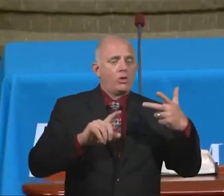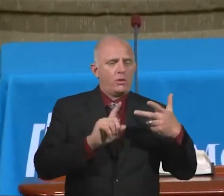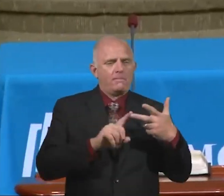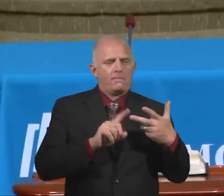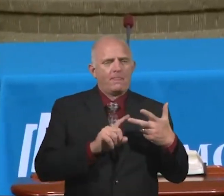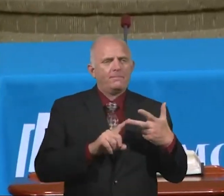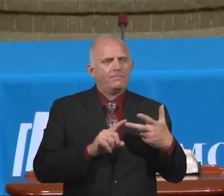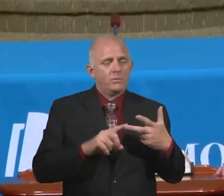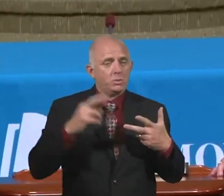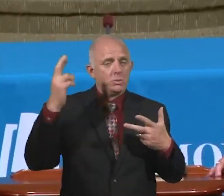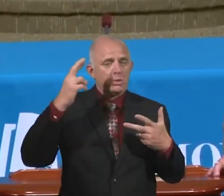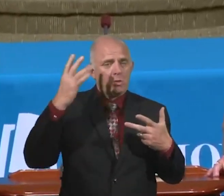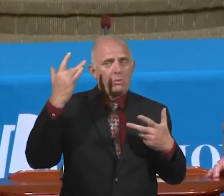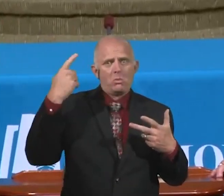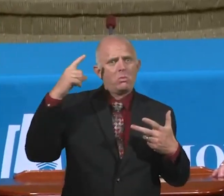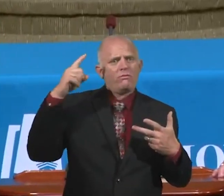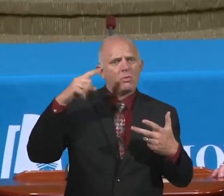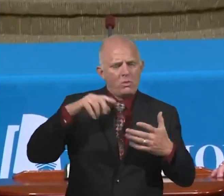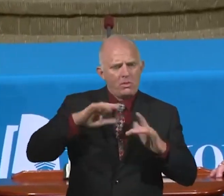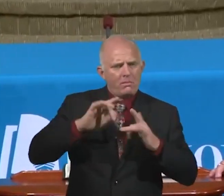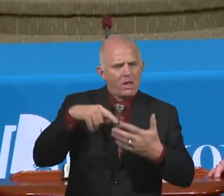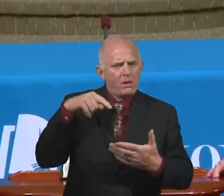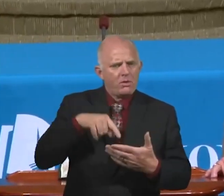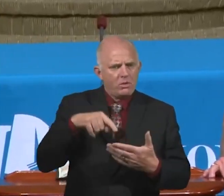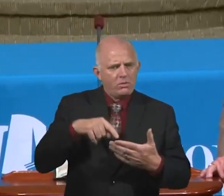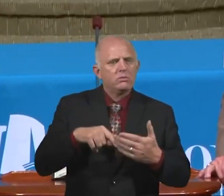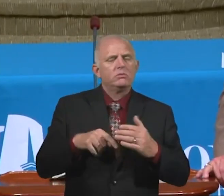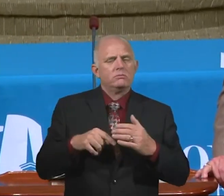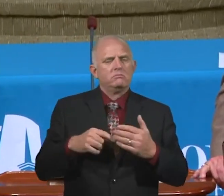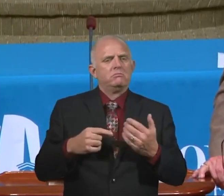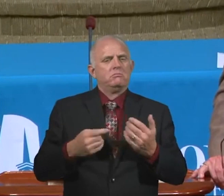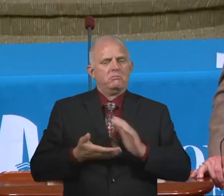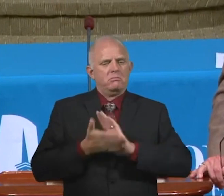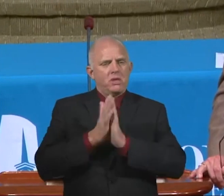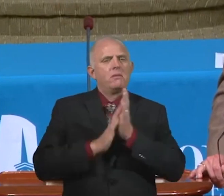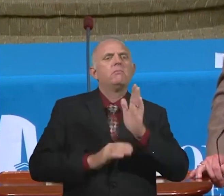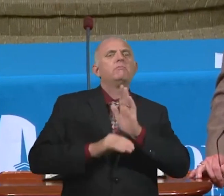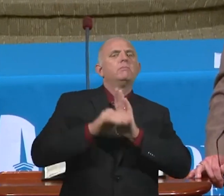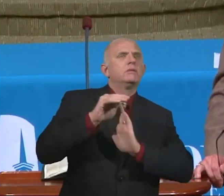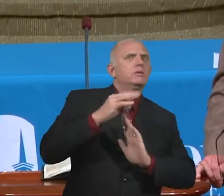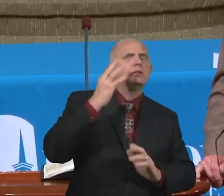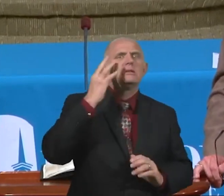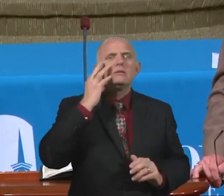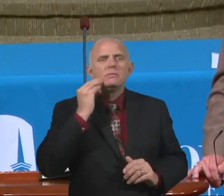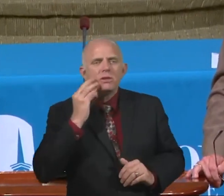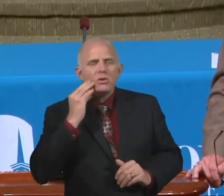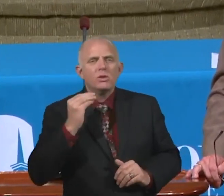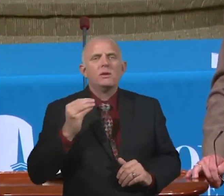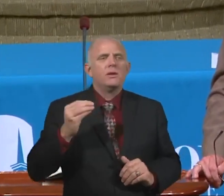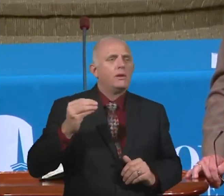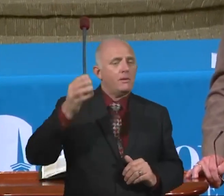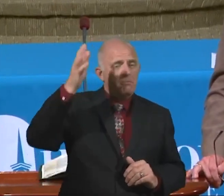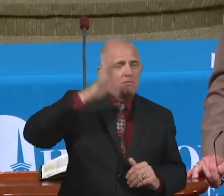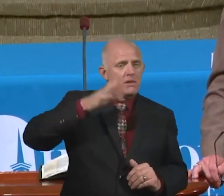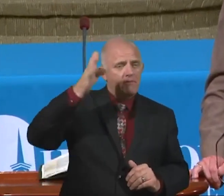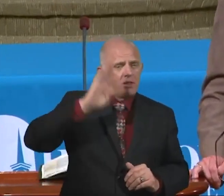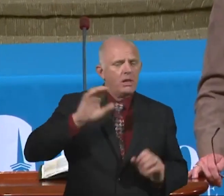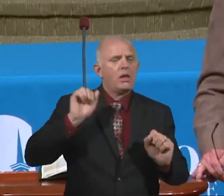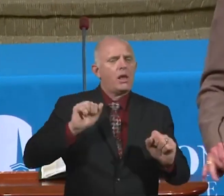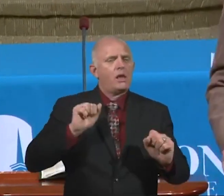Bible is so that you would mature and be seasoned. That the man of God may be perfect, complete.